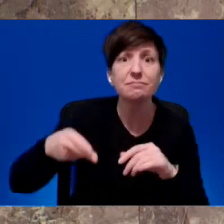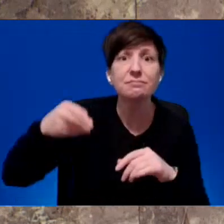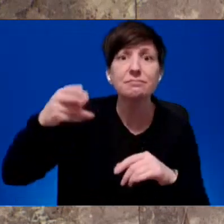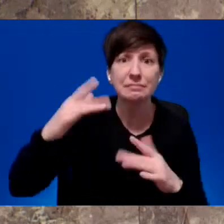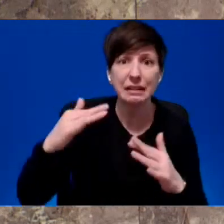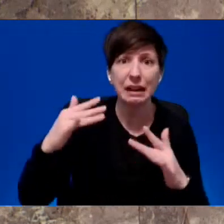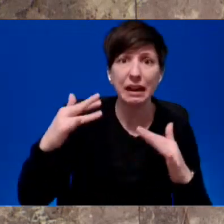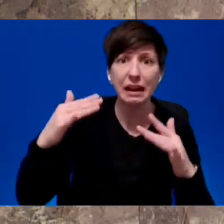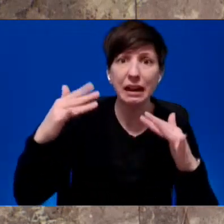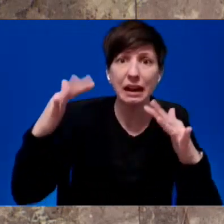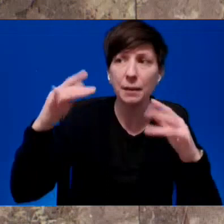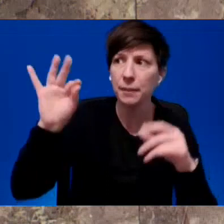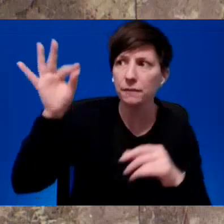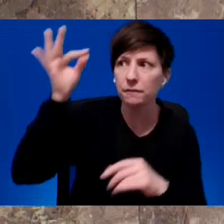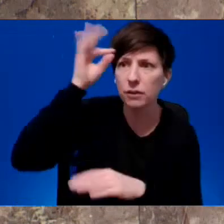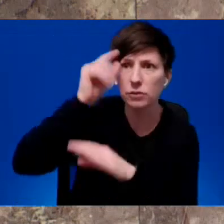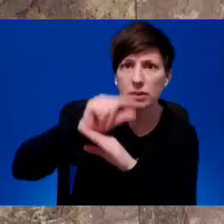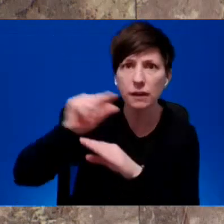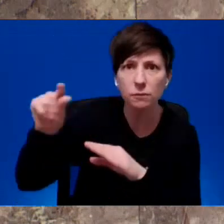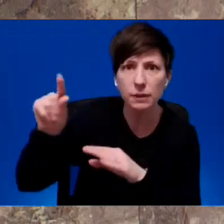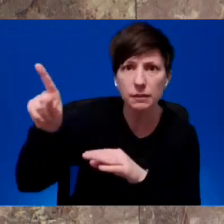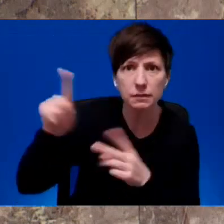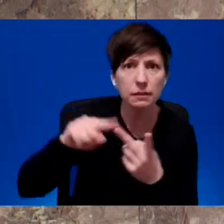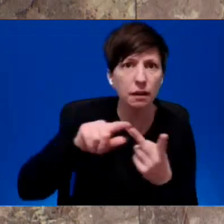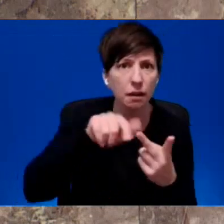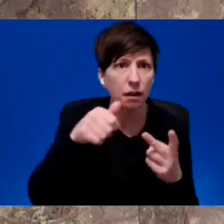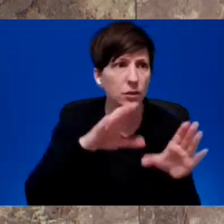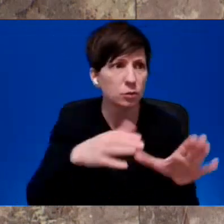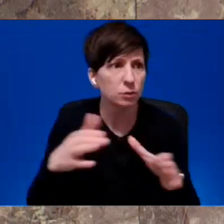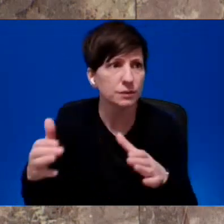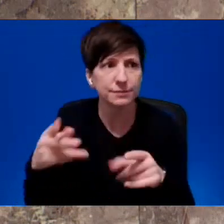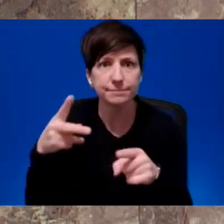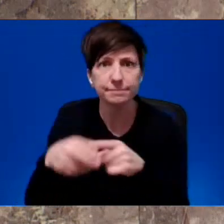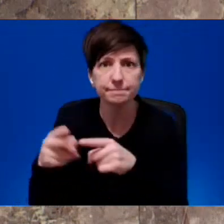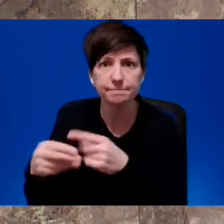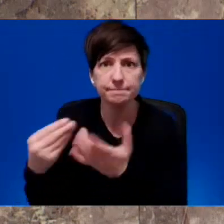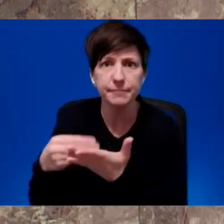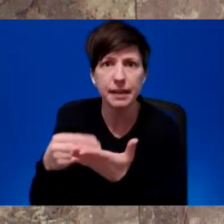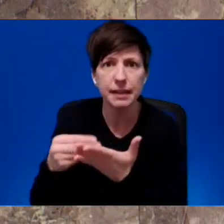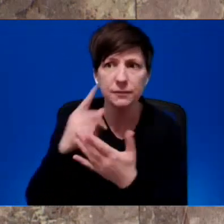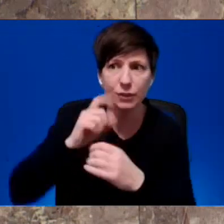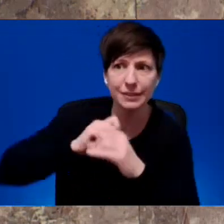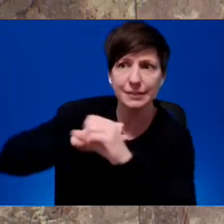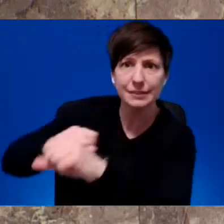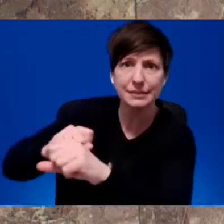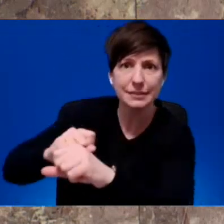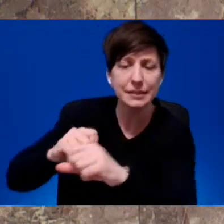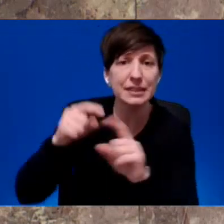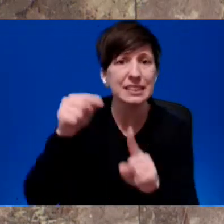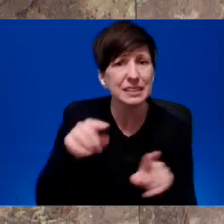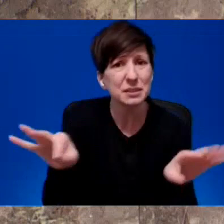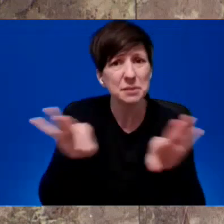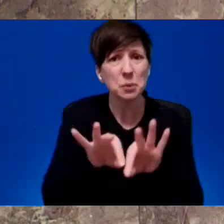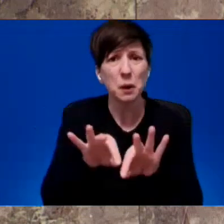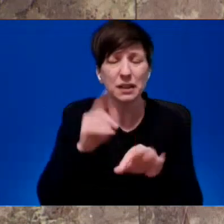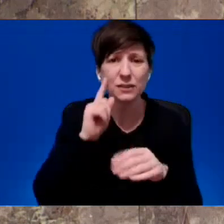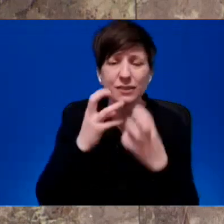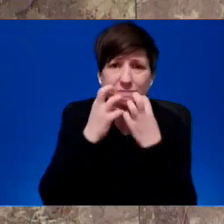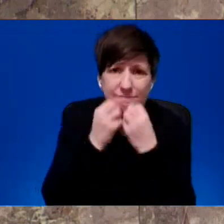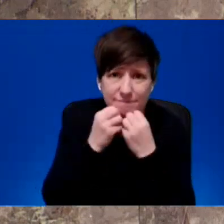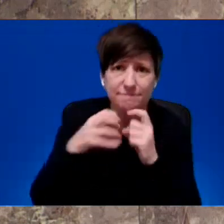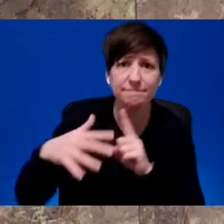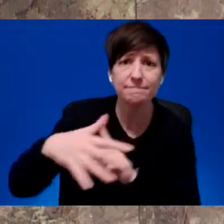federal government and other partners. This is not just an environmental issue. It is about preserving the essence of our region for future generations.